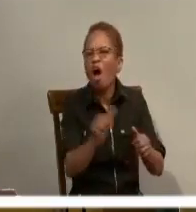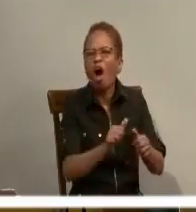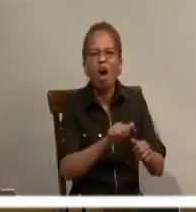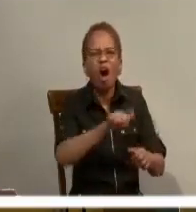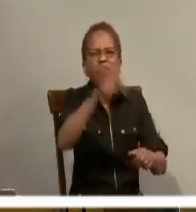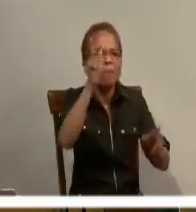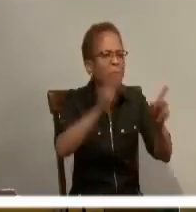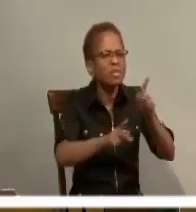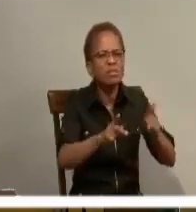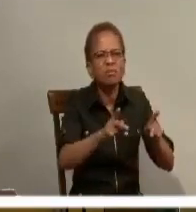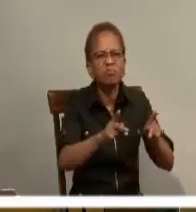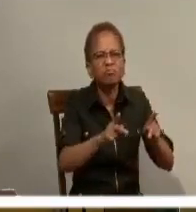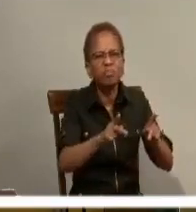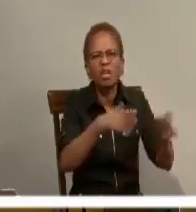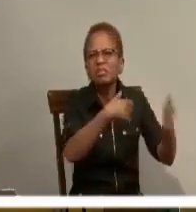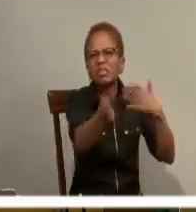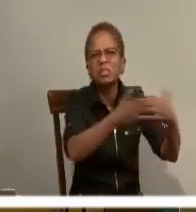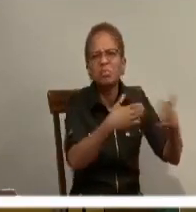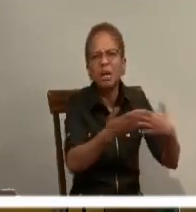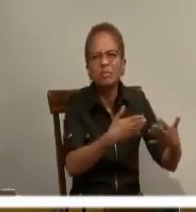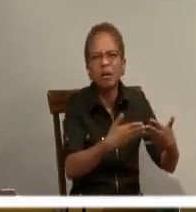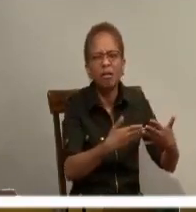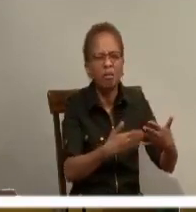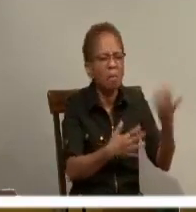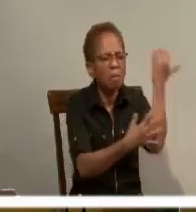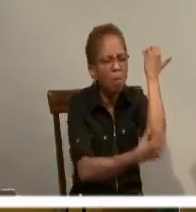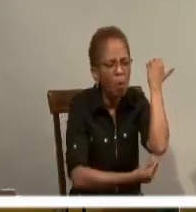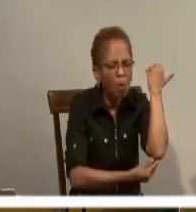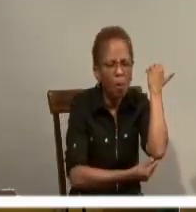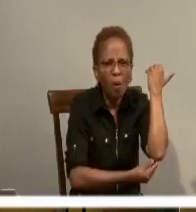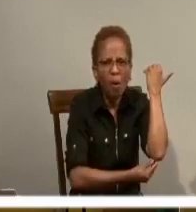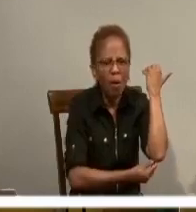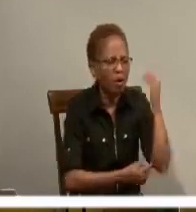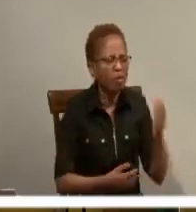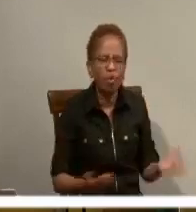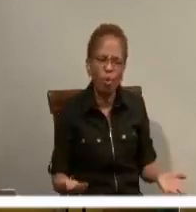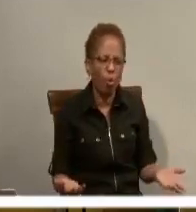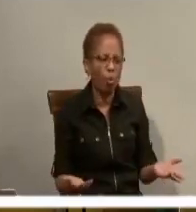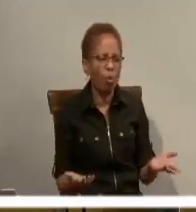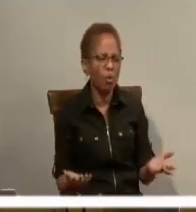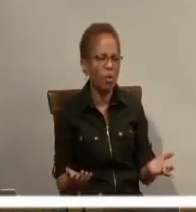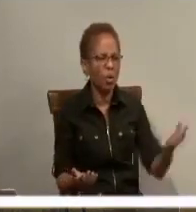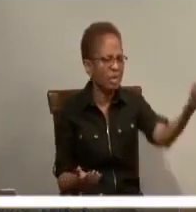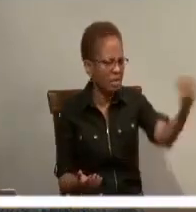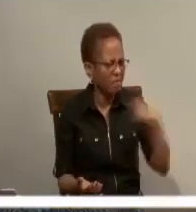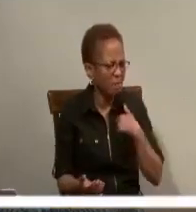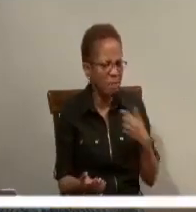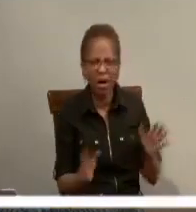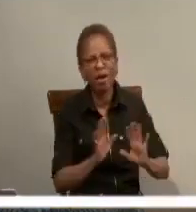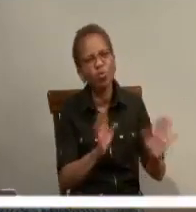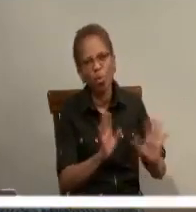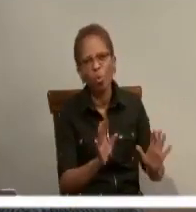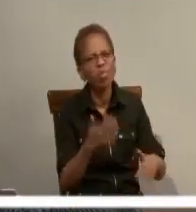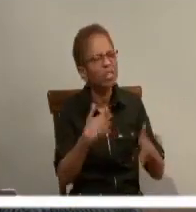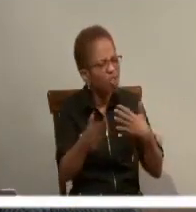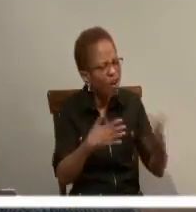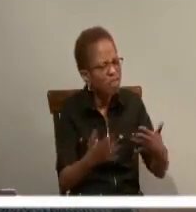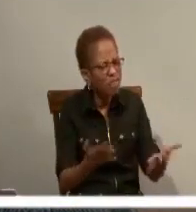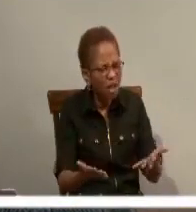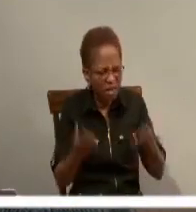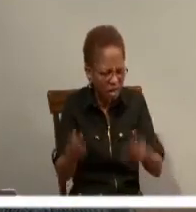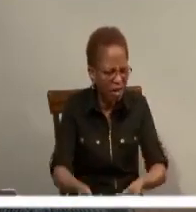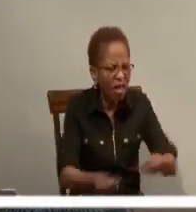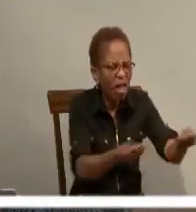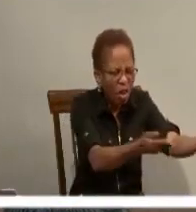give you back. That's what charity is. It's about giving in a way that will stretch